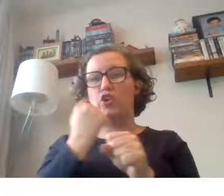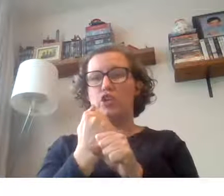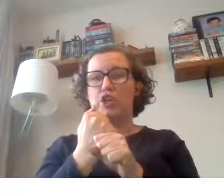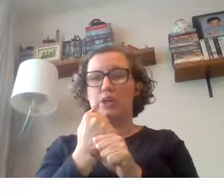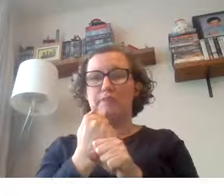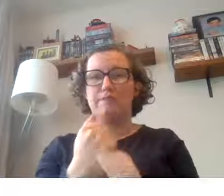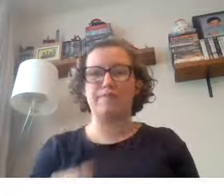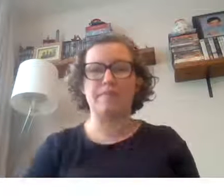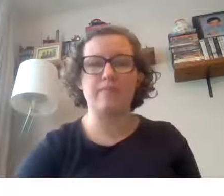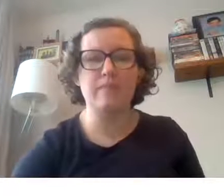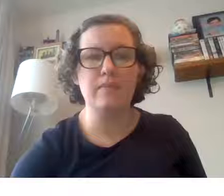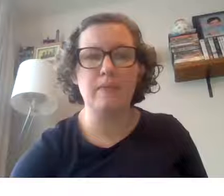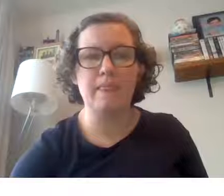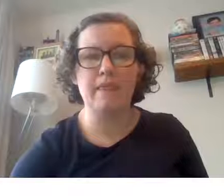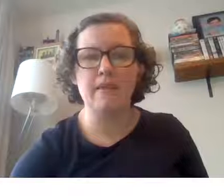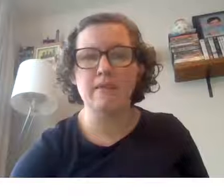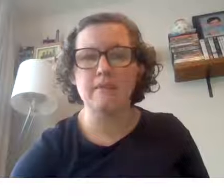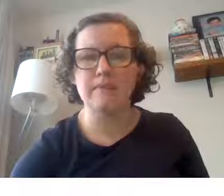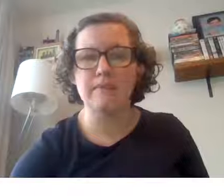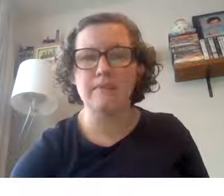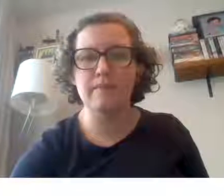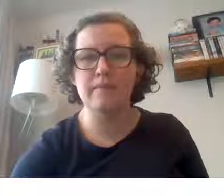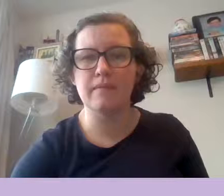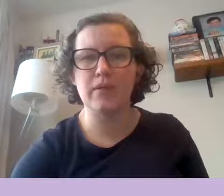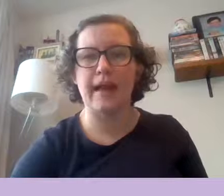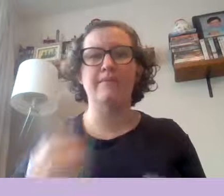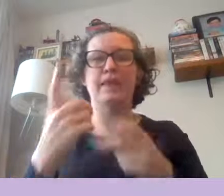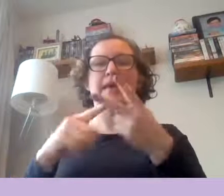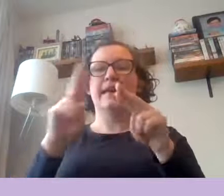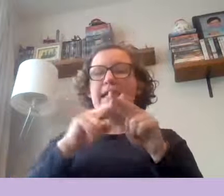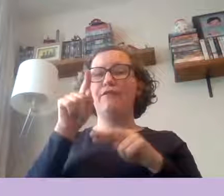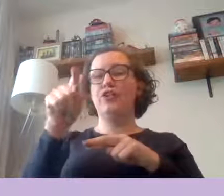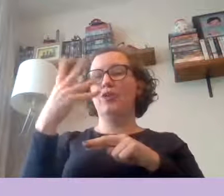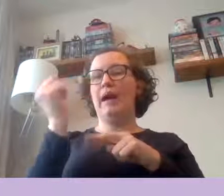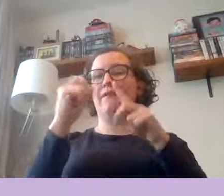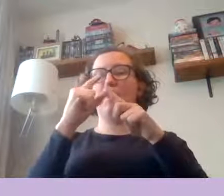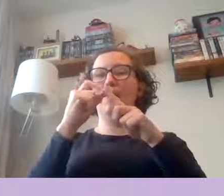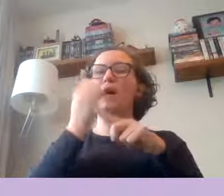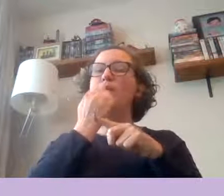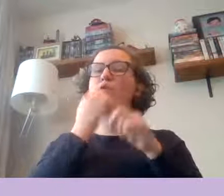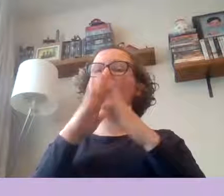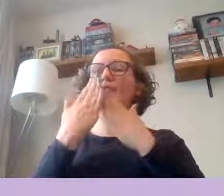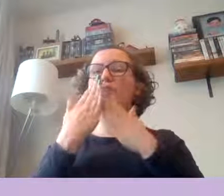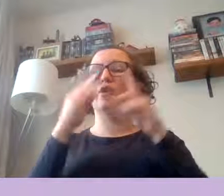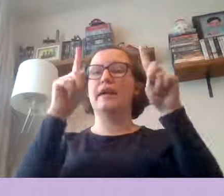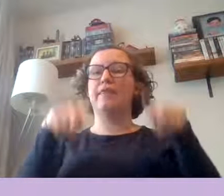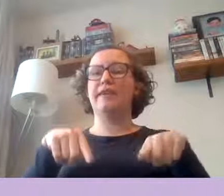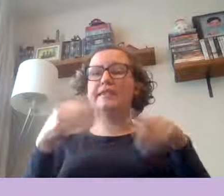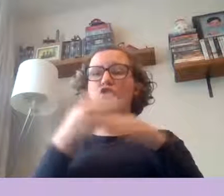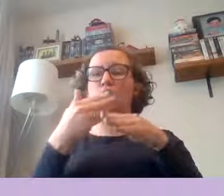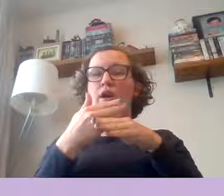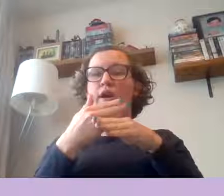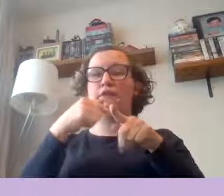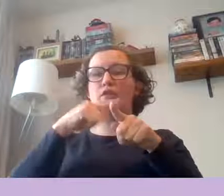know what you've got to do okay if you have a purple math book